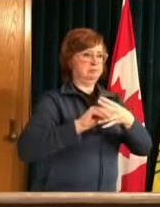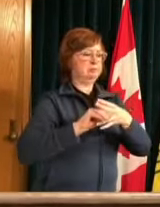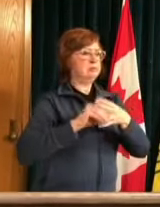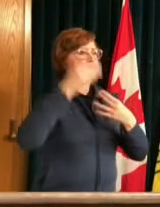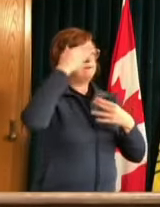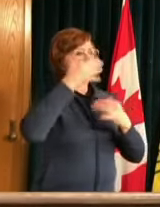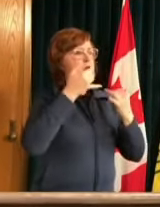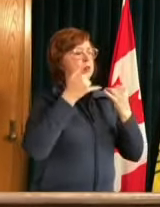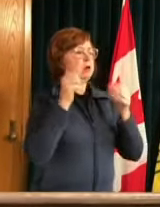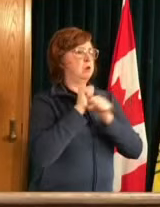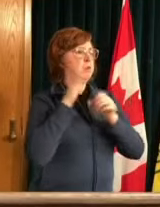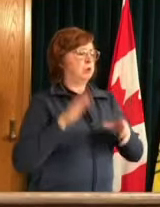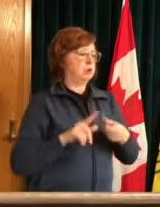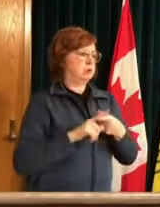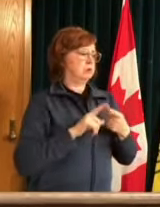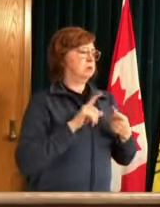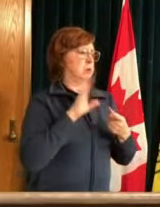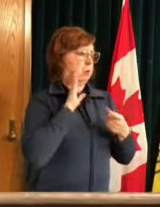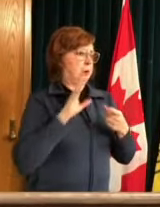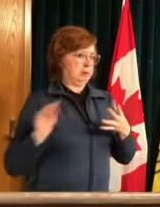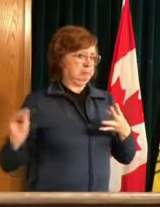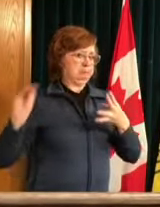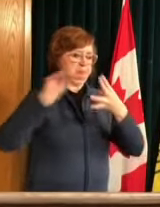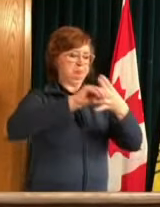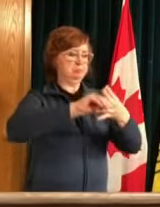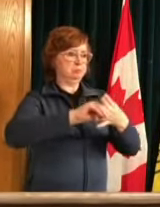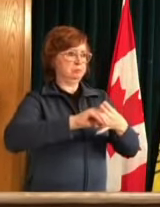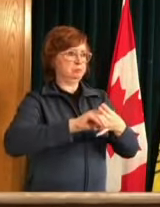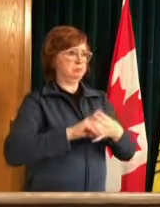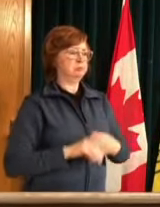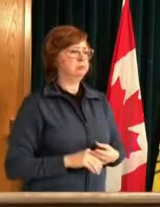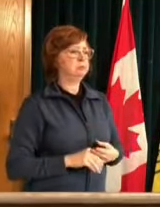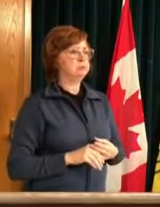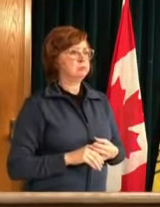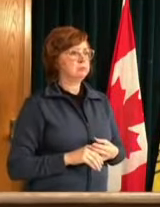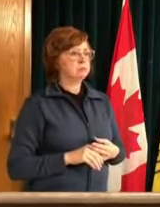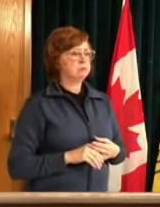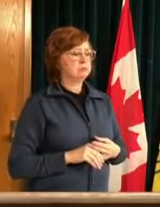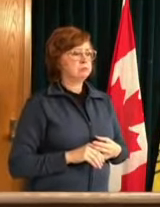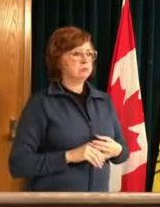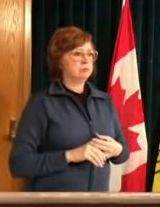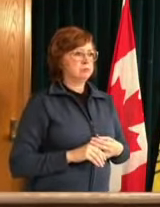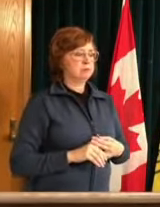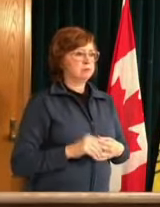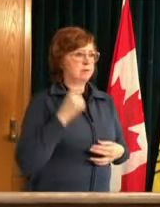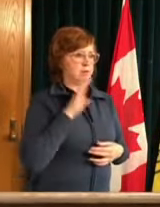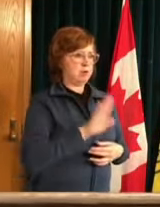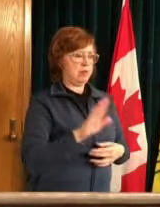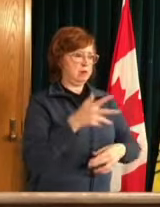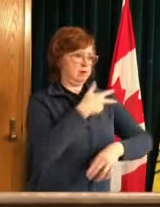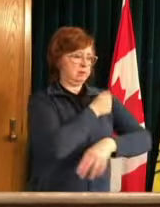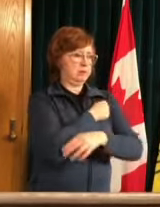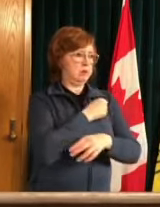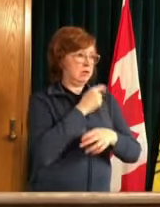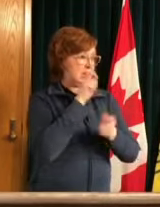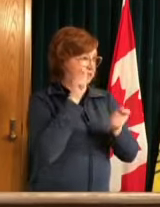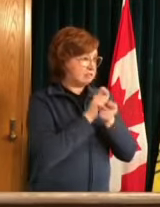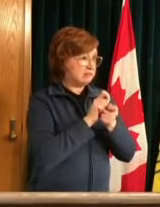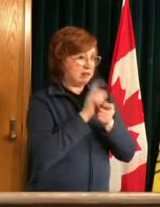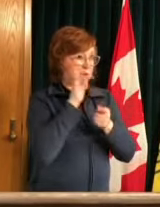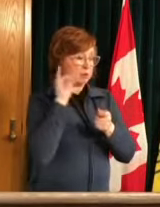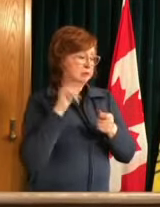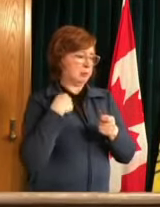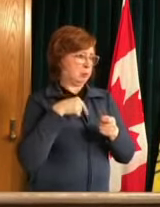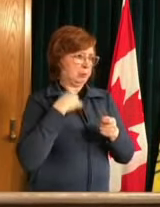uh in many cases um and so that they will be able to um to receive their vaccine and we're just working out what the details of that uh will